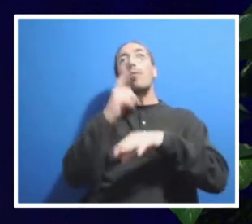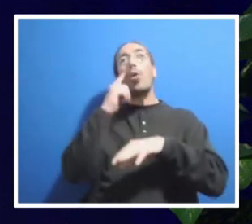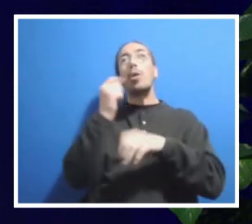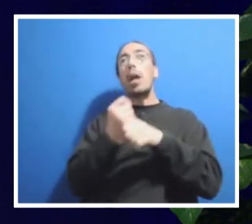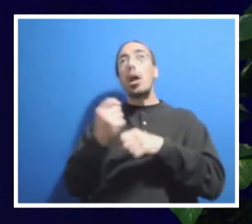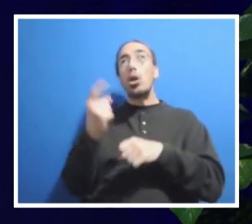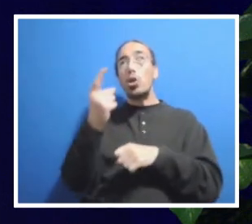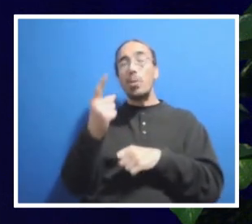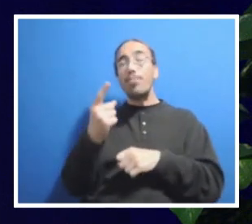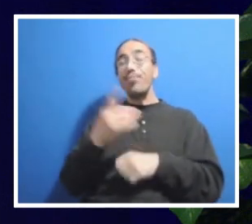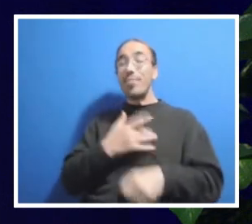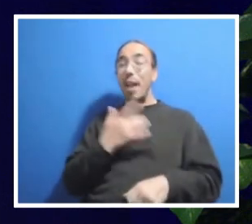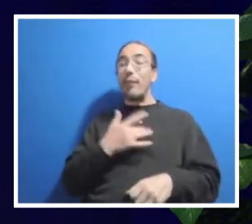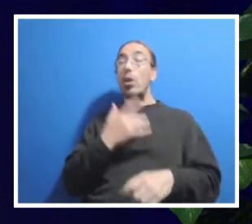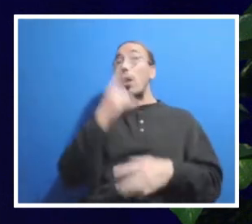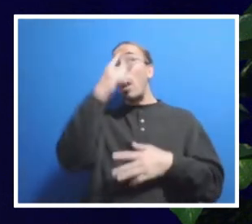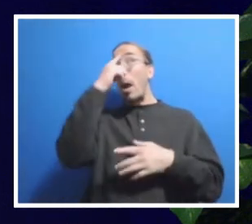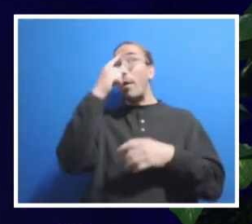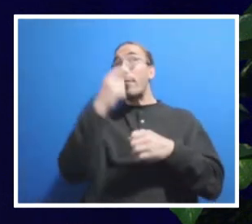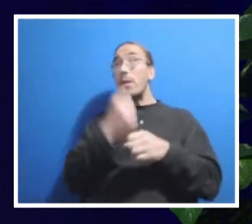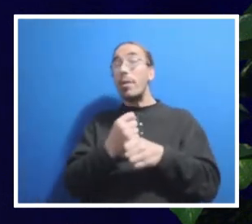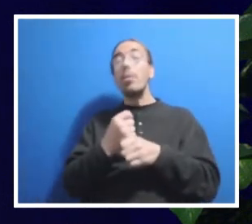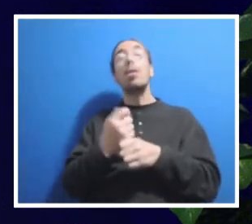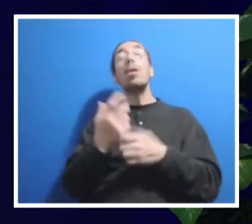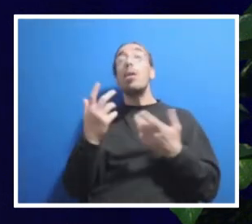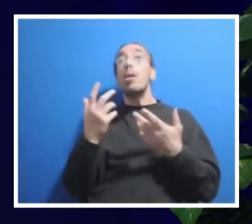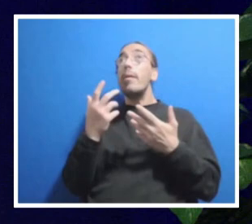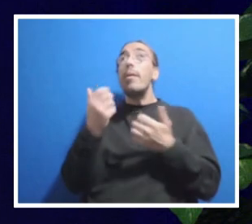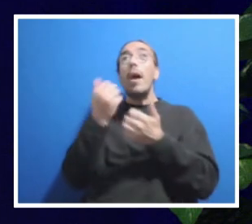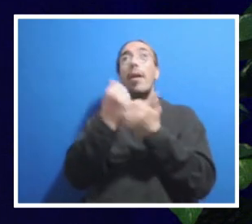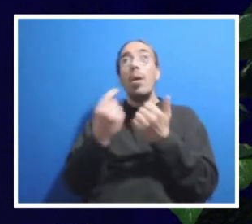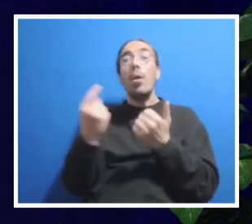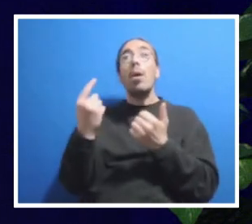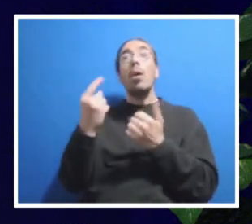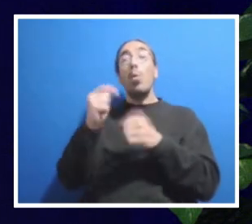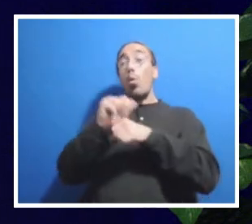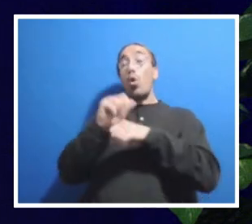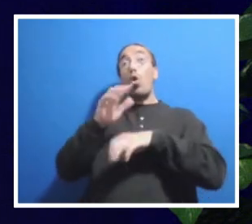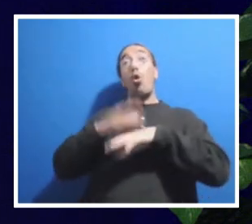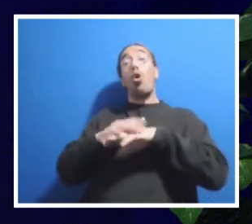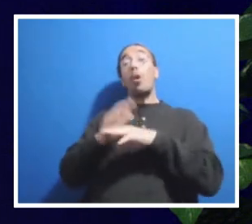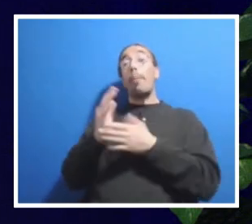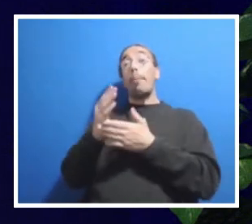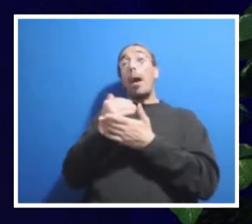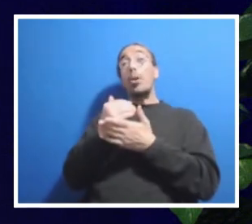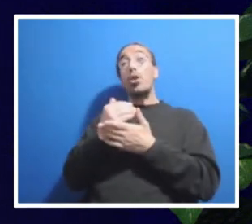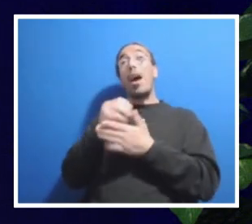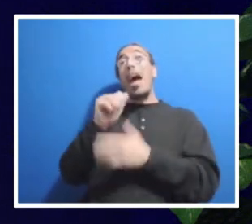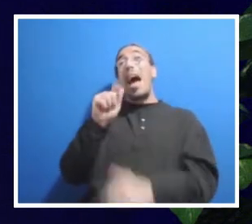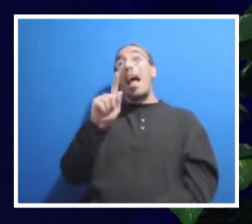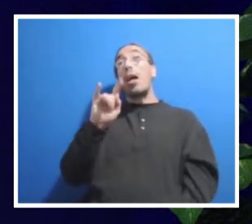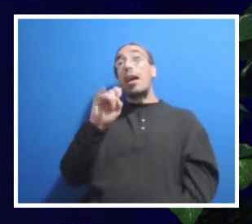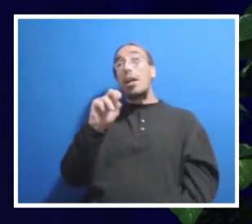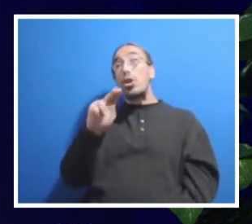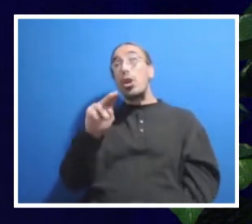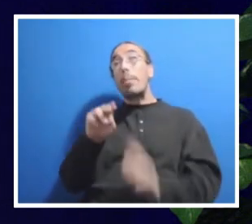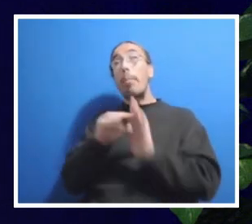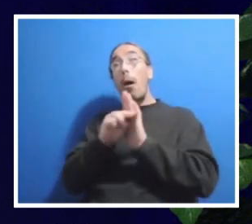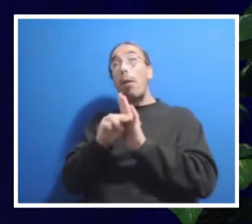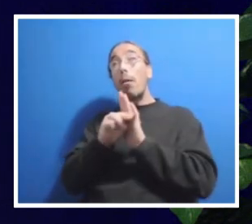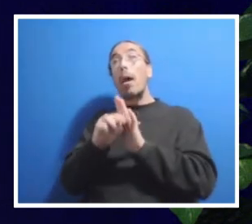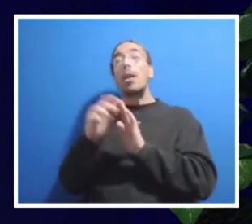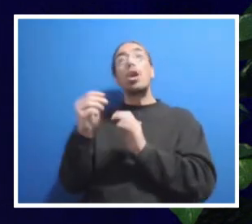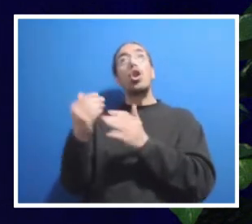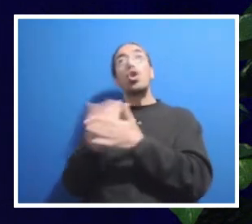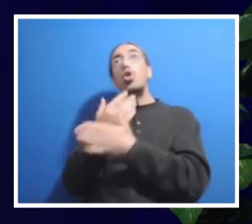confident, again, with the great groups of people that we have working on our budget allocation model, the new revenue ideas that we have, and all the expense